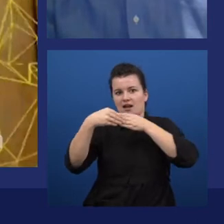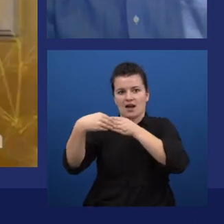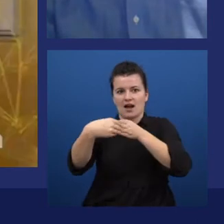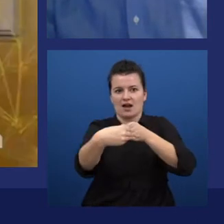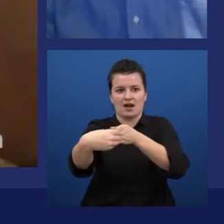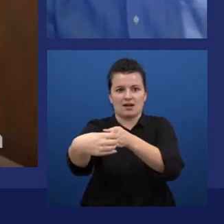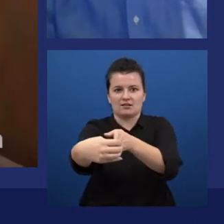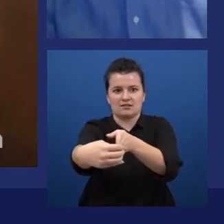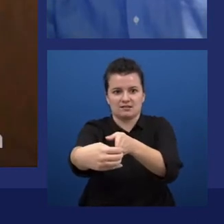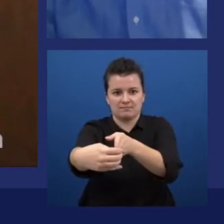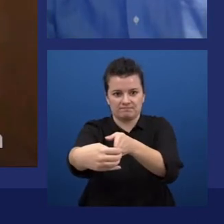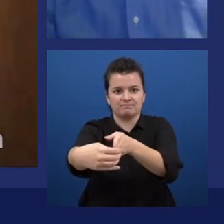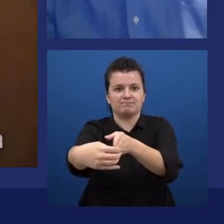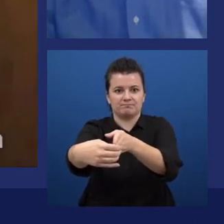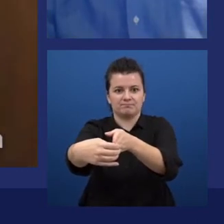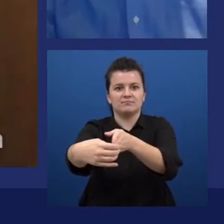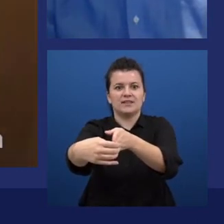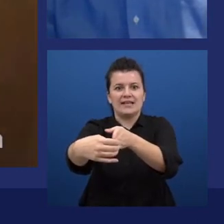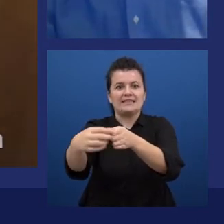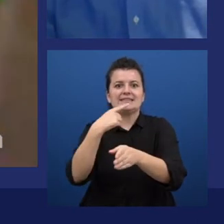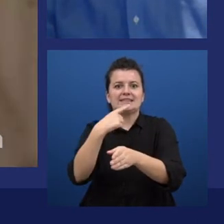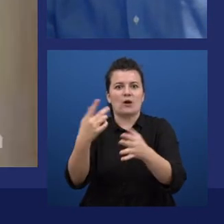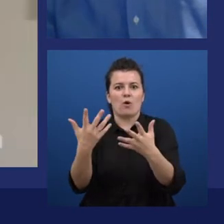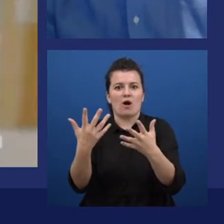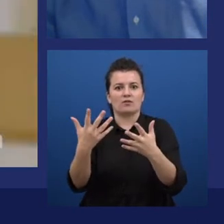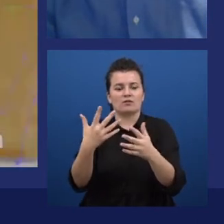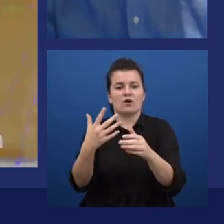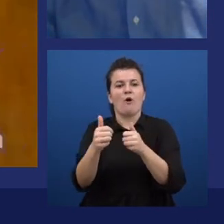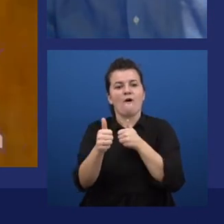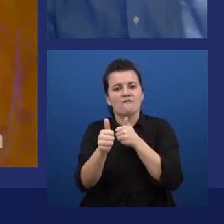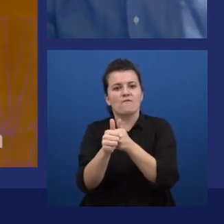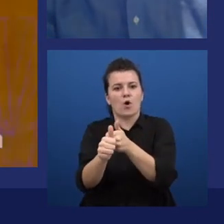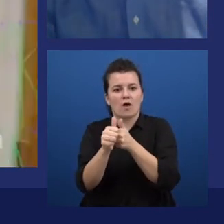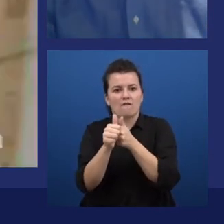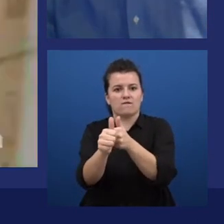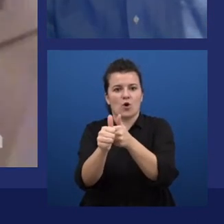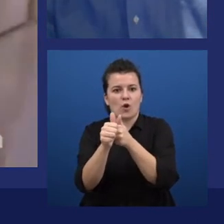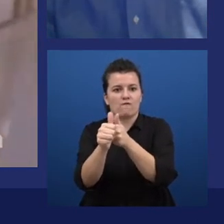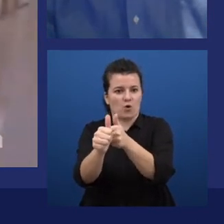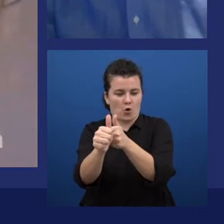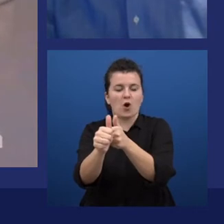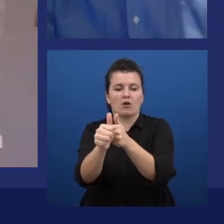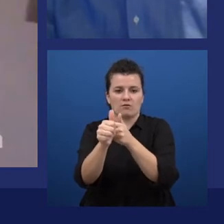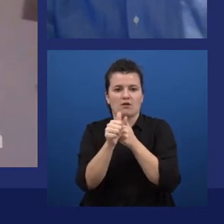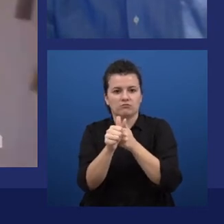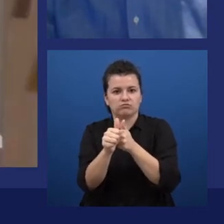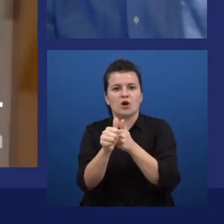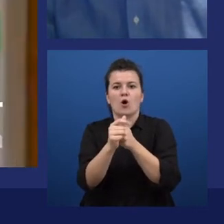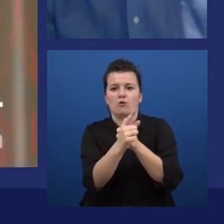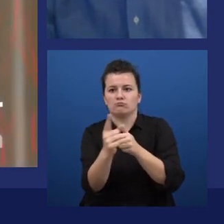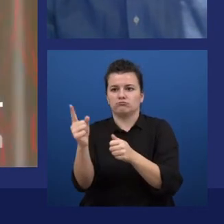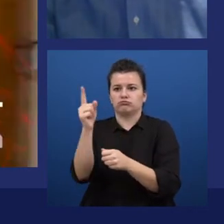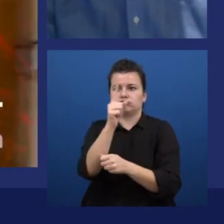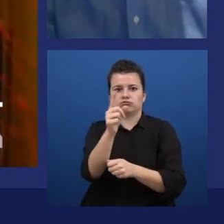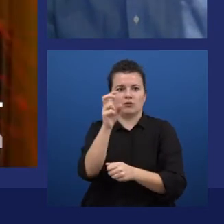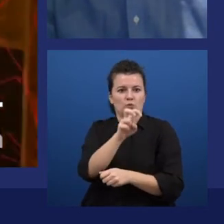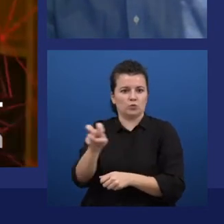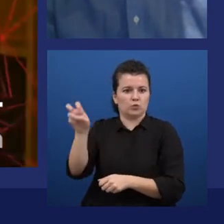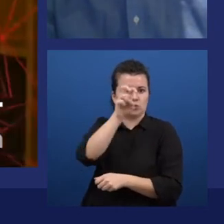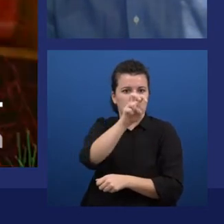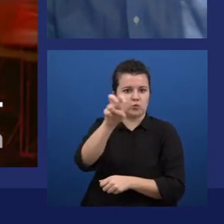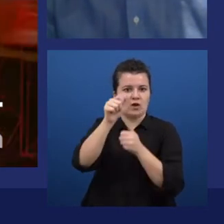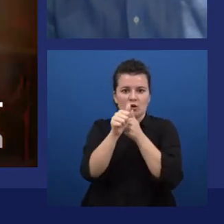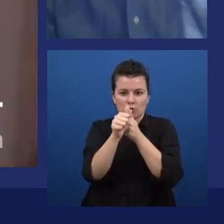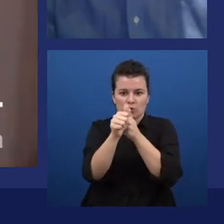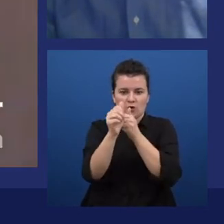user. It calls out, follow me, up two flights of stairs, around a few corners, a long stretch of corridor, and then a final